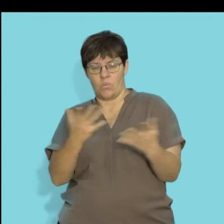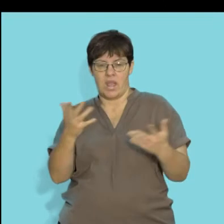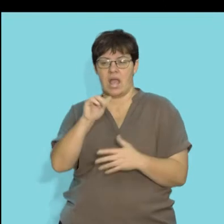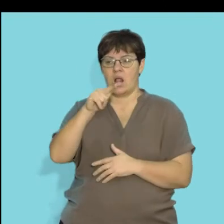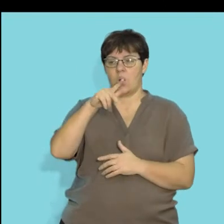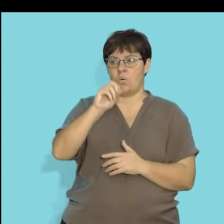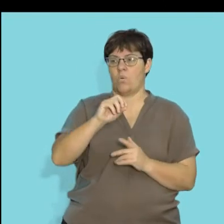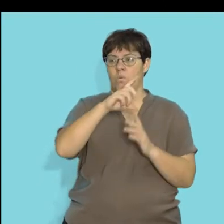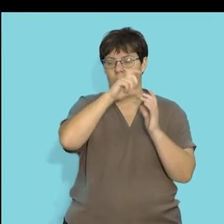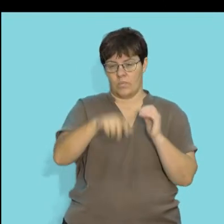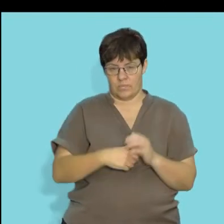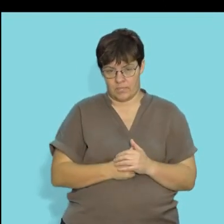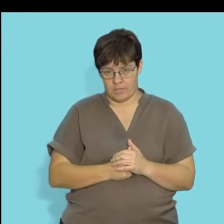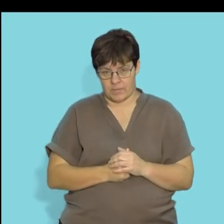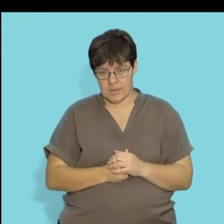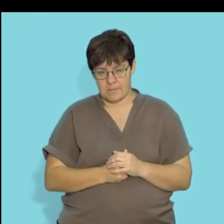aloe plants.